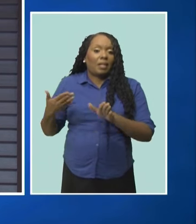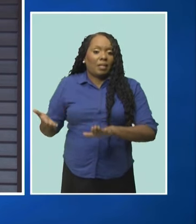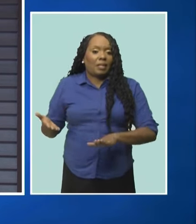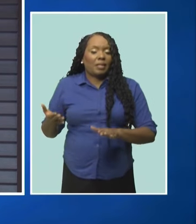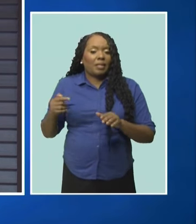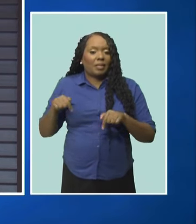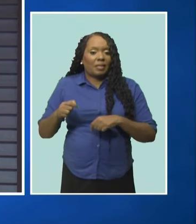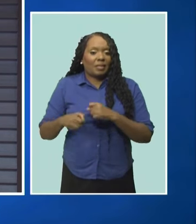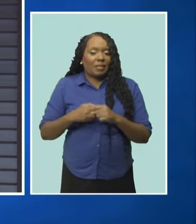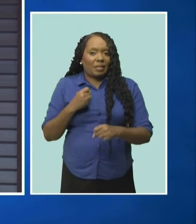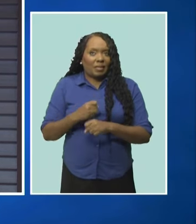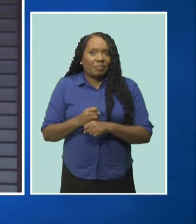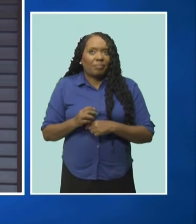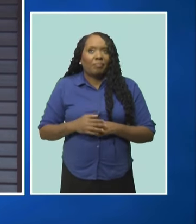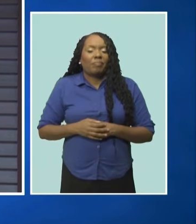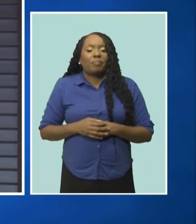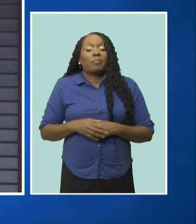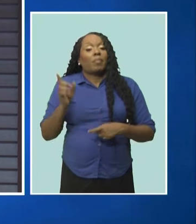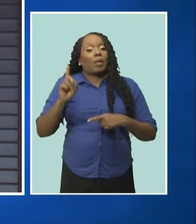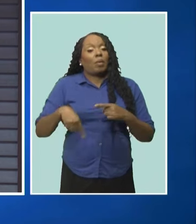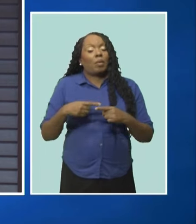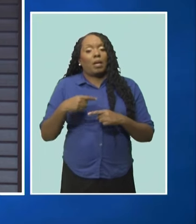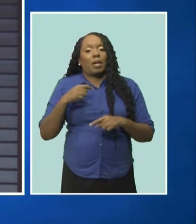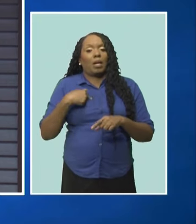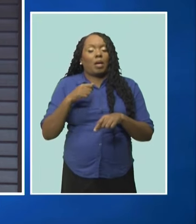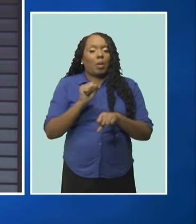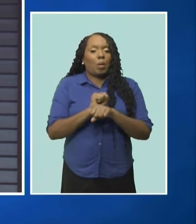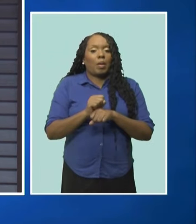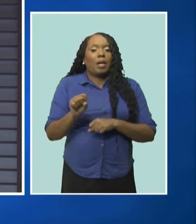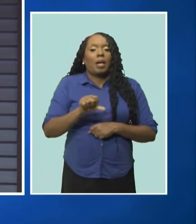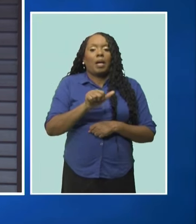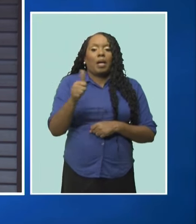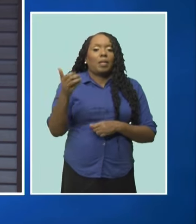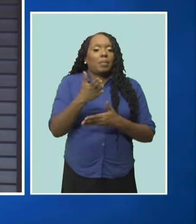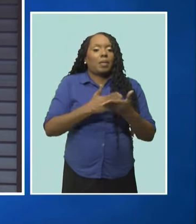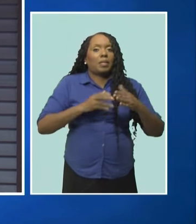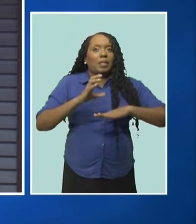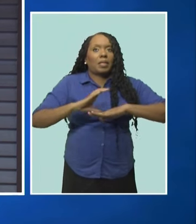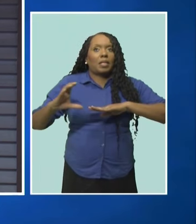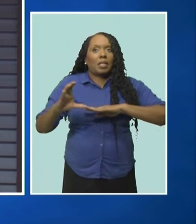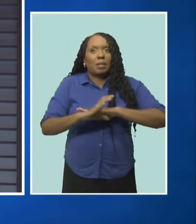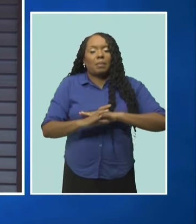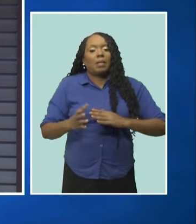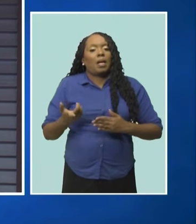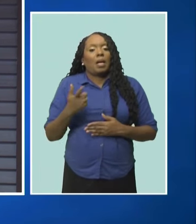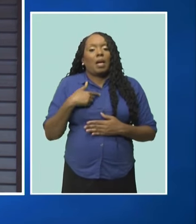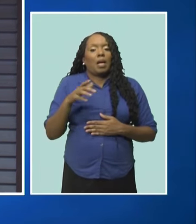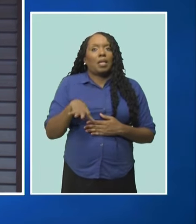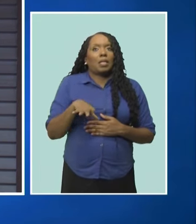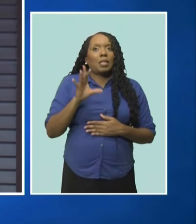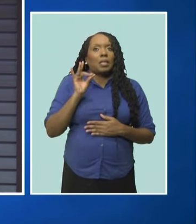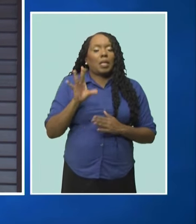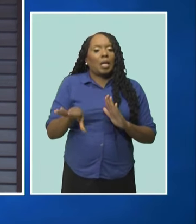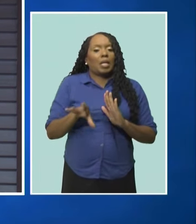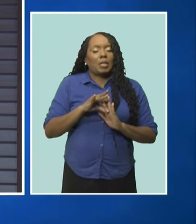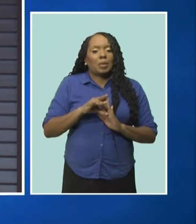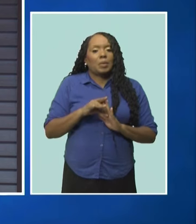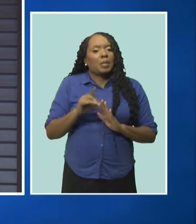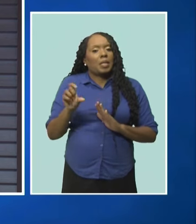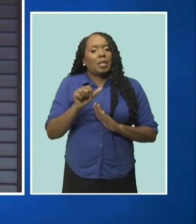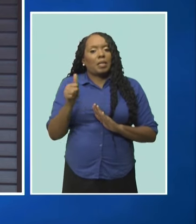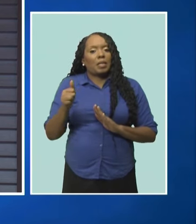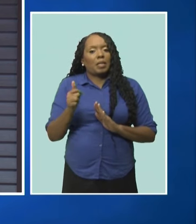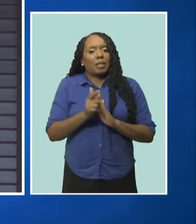fortune to interview and appoint Dennis Morrison, C. Dennis Morrison of Jamaica.